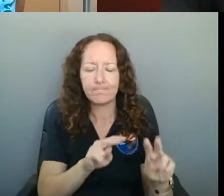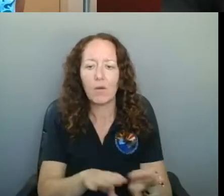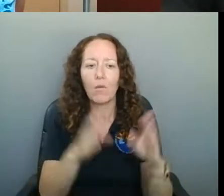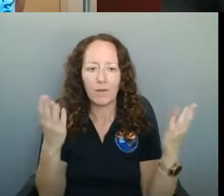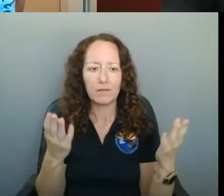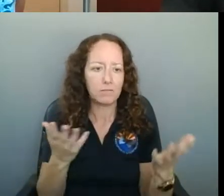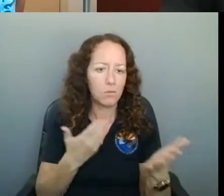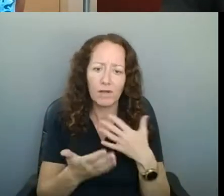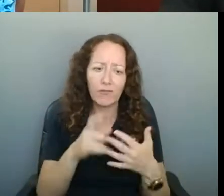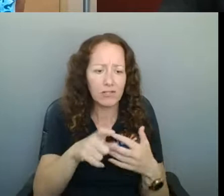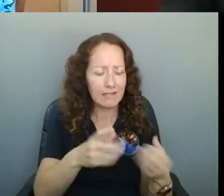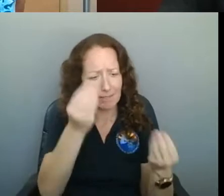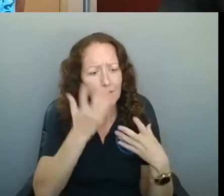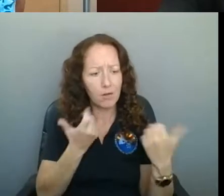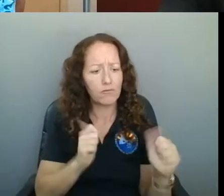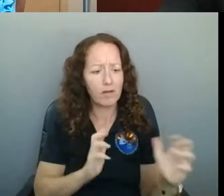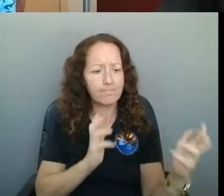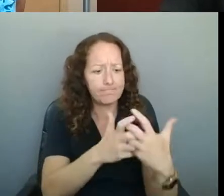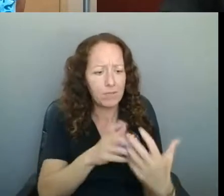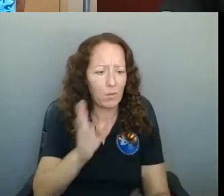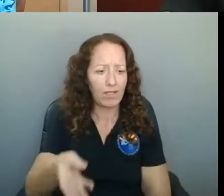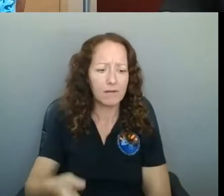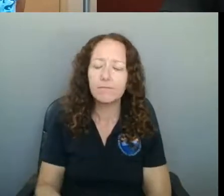Wonderful. Thank you, Greg. We really appreciate that.